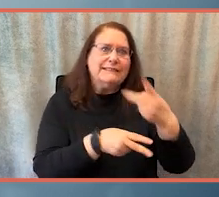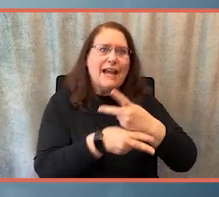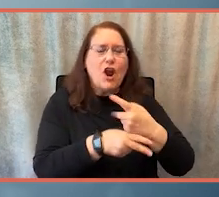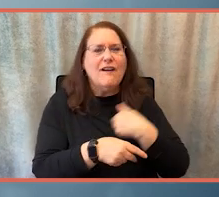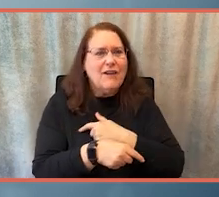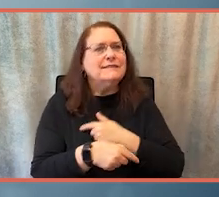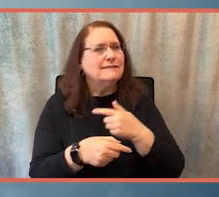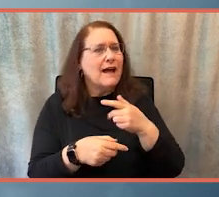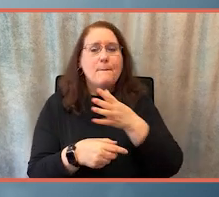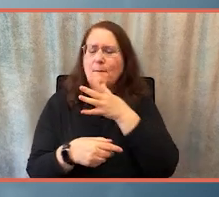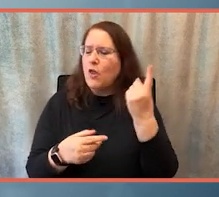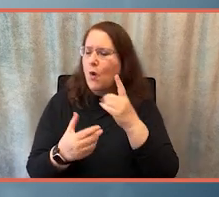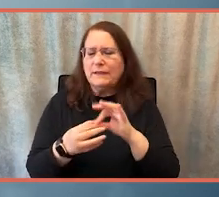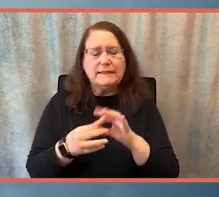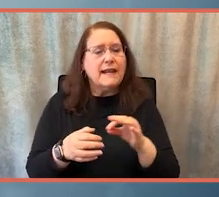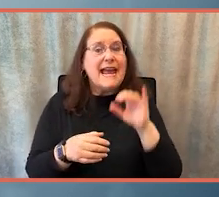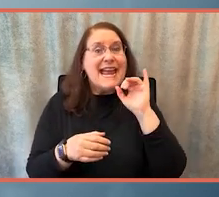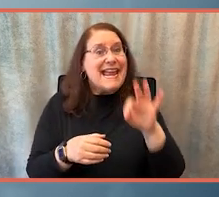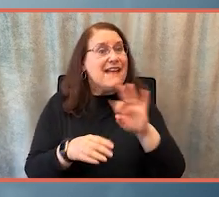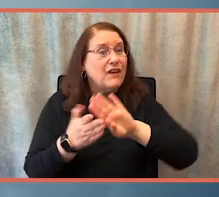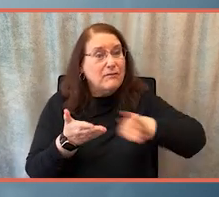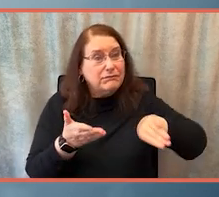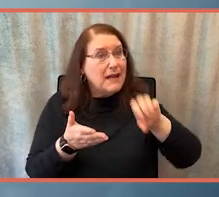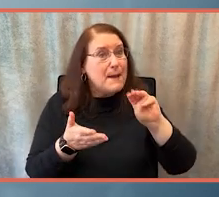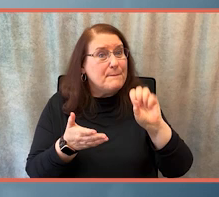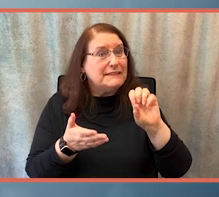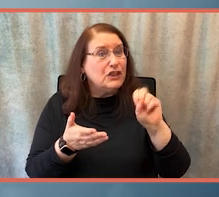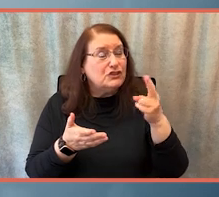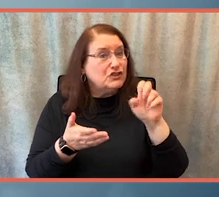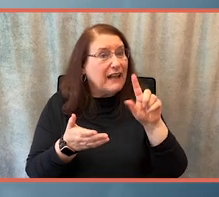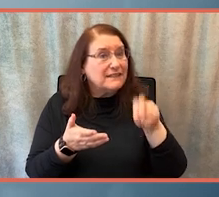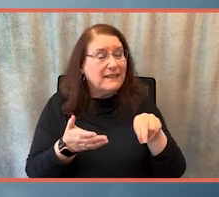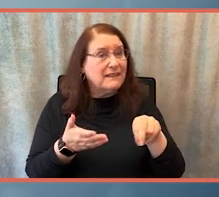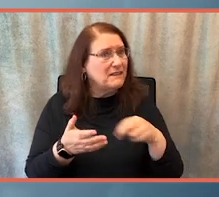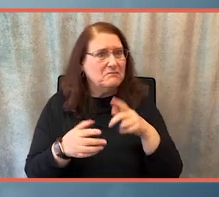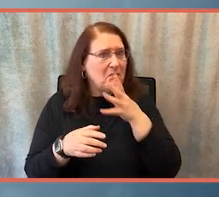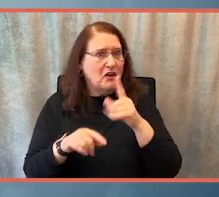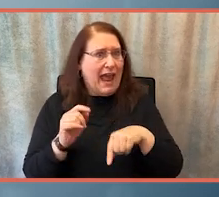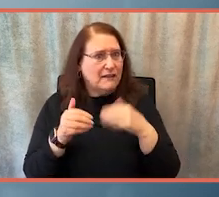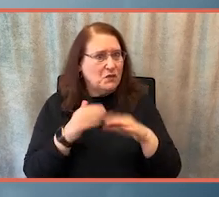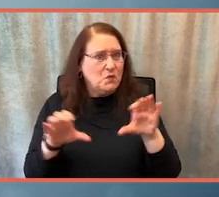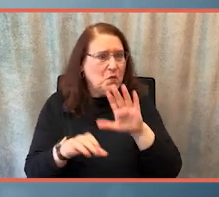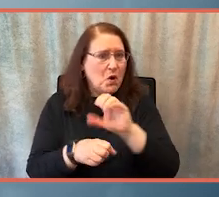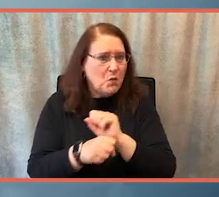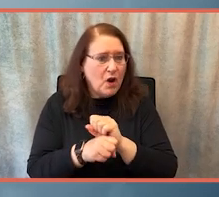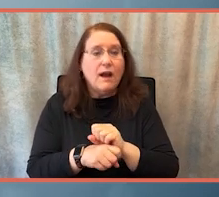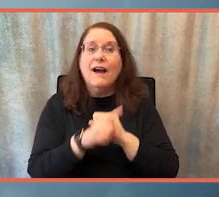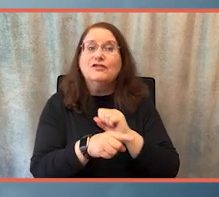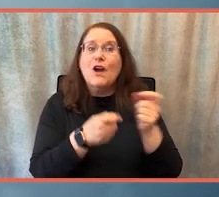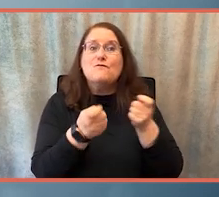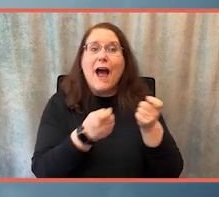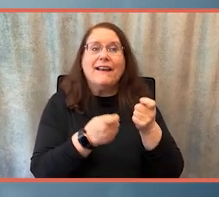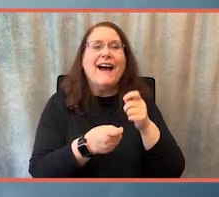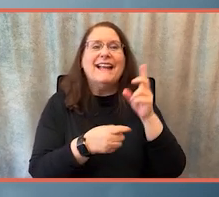anything that she did without Ms. Shelton. Well, Ms. Shelton ran a nursery school and a daycare center. What